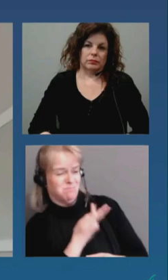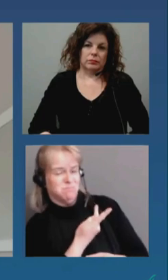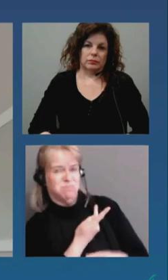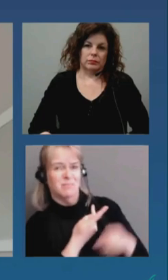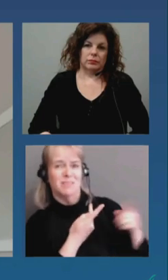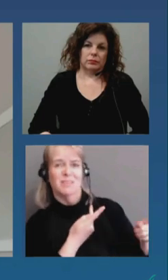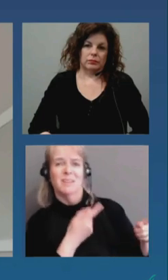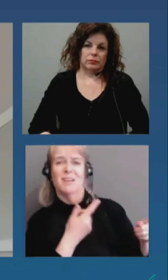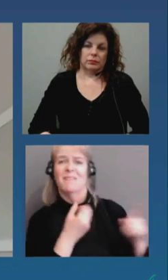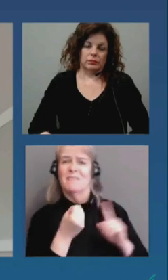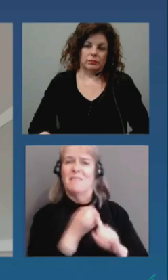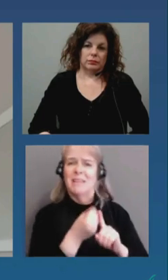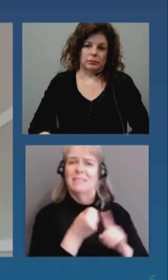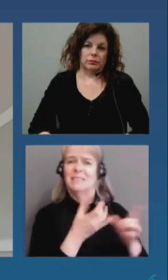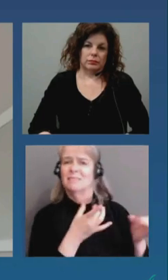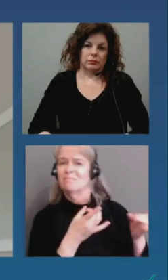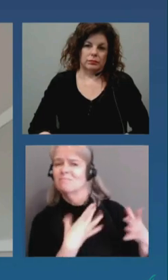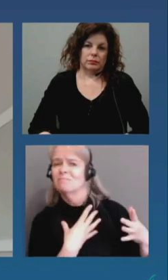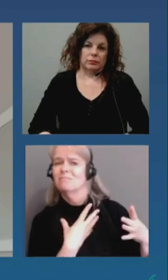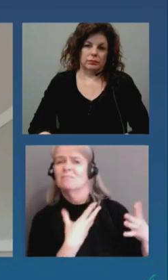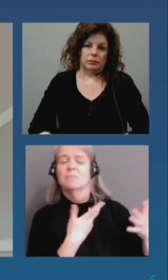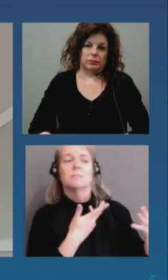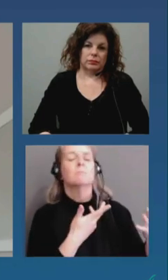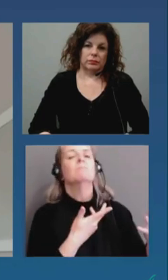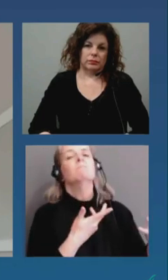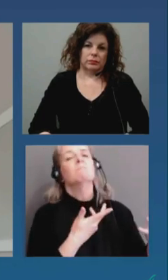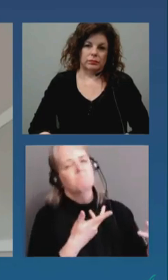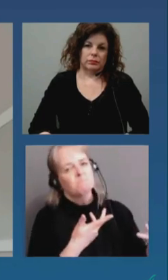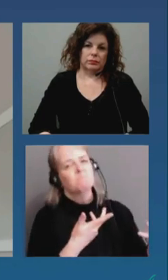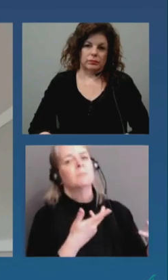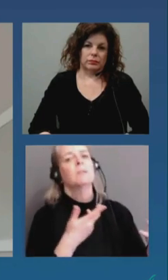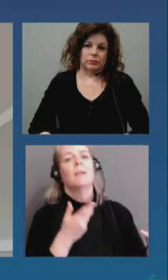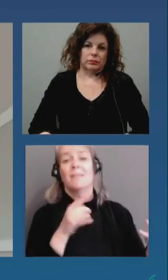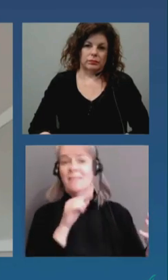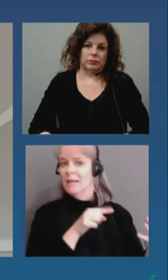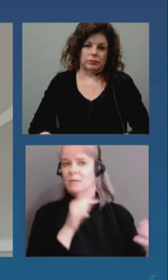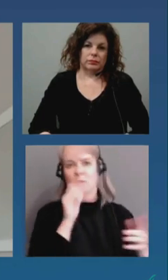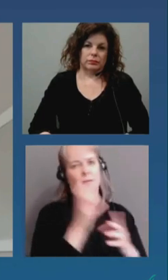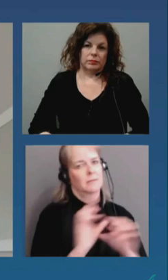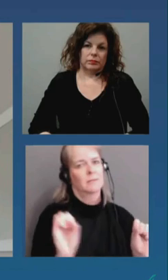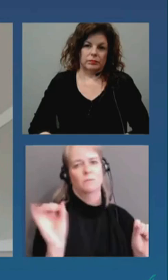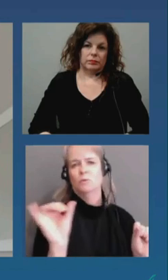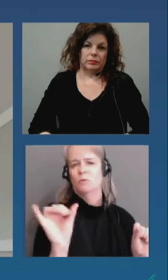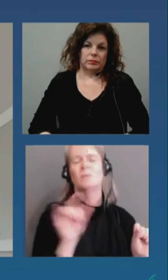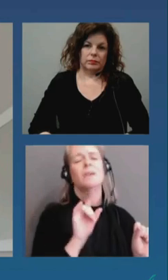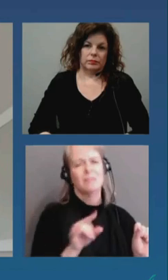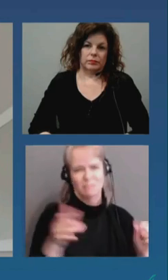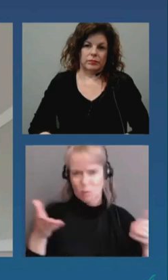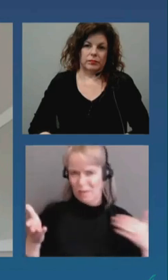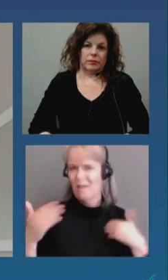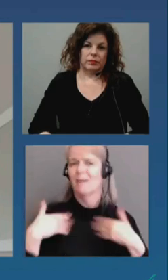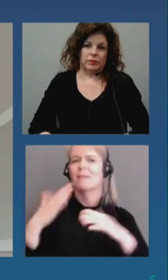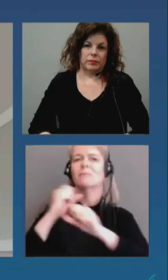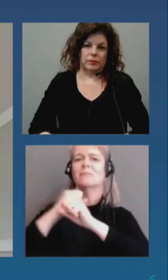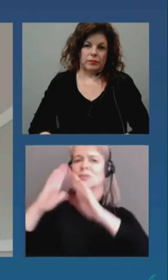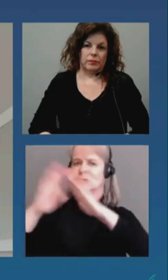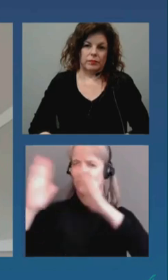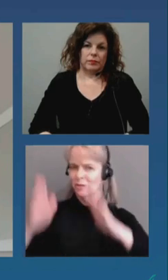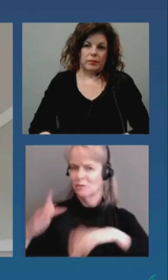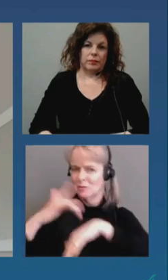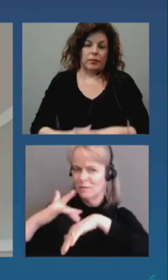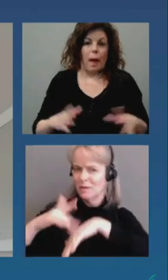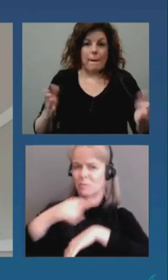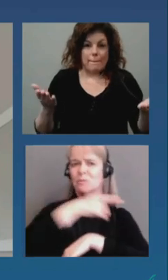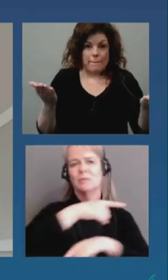open and available to offer space to those who need it. Violence are currently under a city of